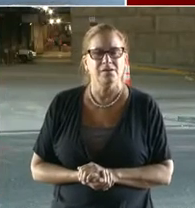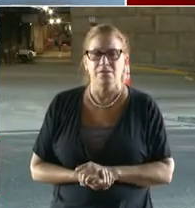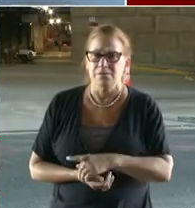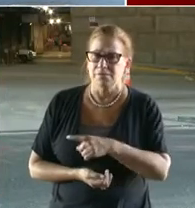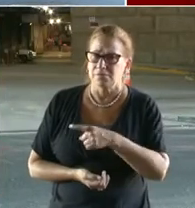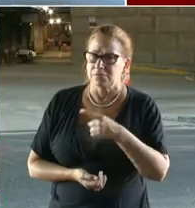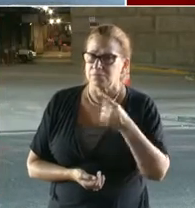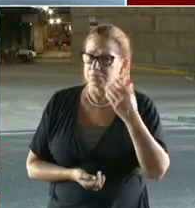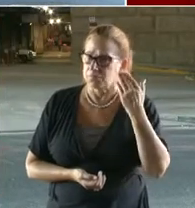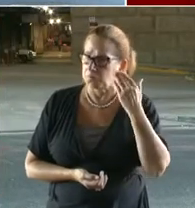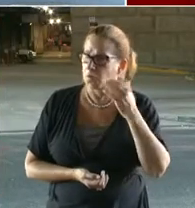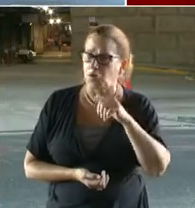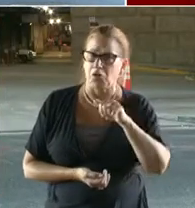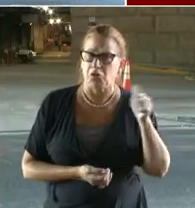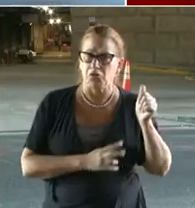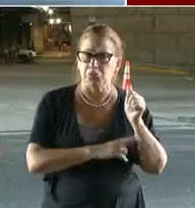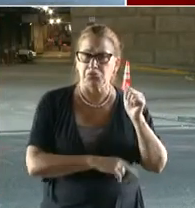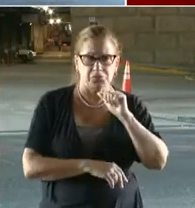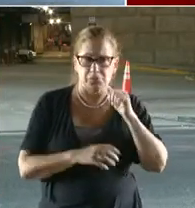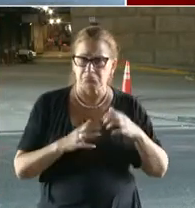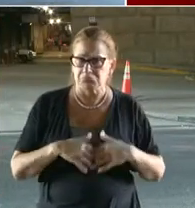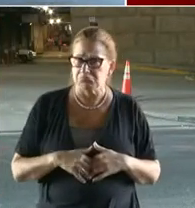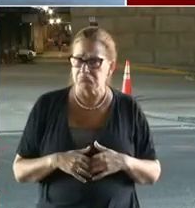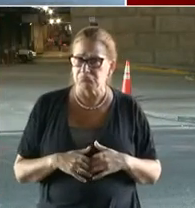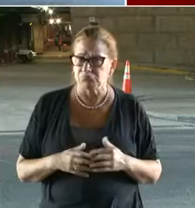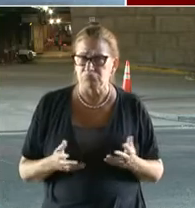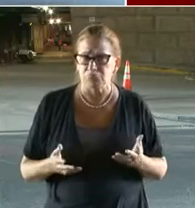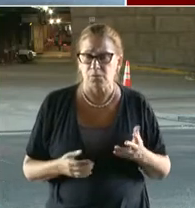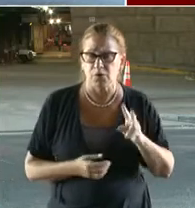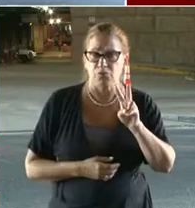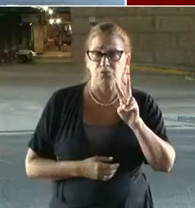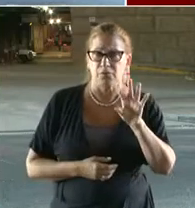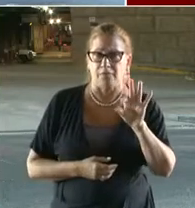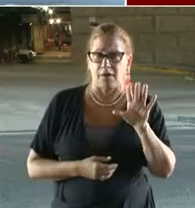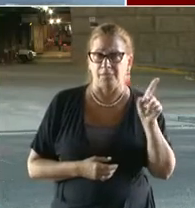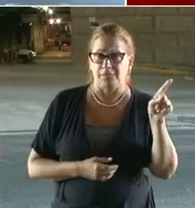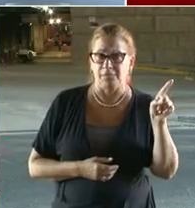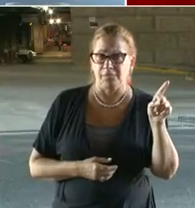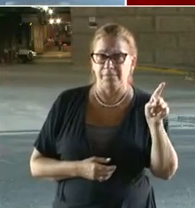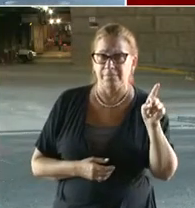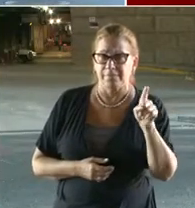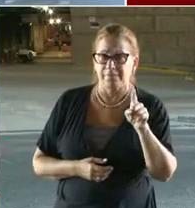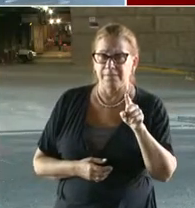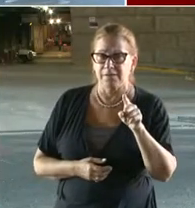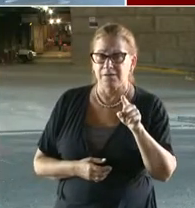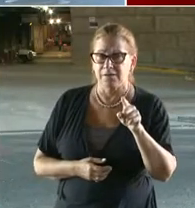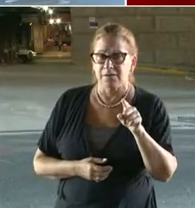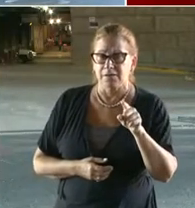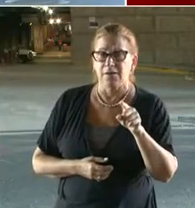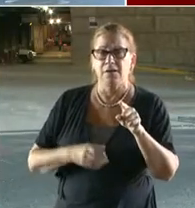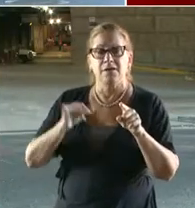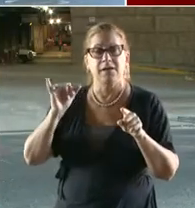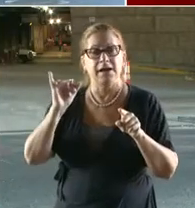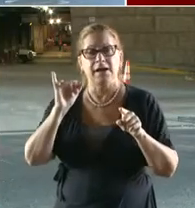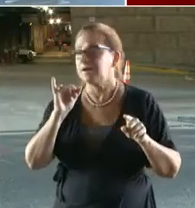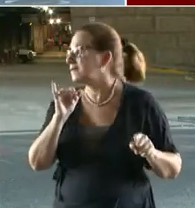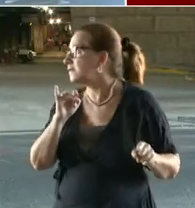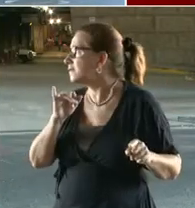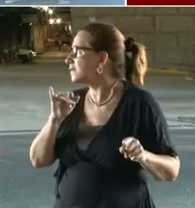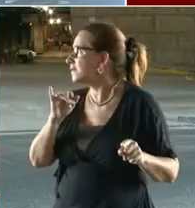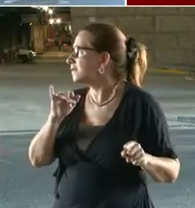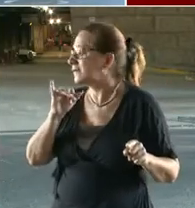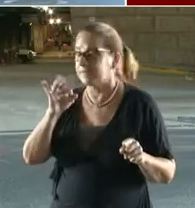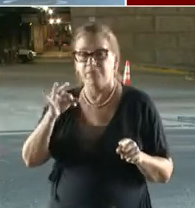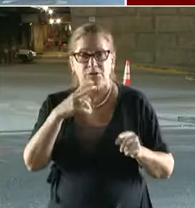pedestrian bridge, if this bridge was not in poor condition, could it have survived that hit? Do we know it would have gone down either way?